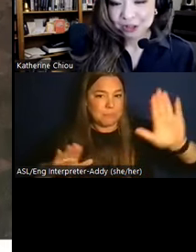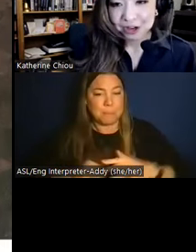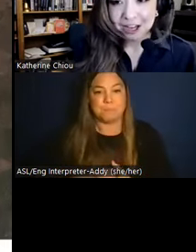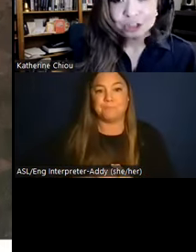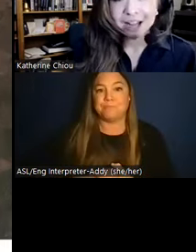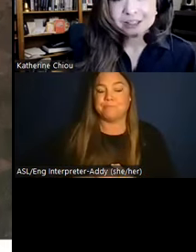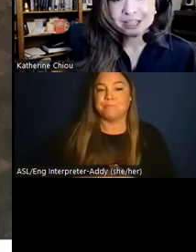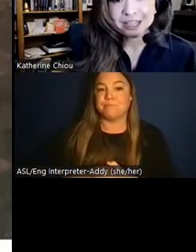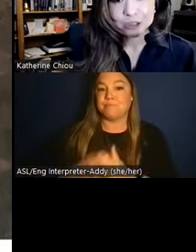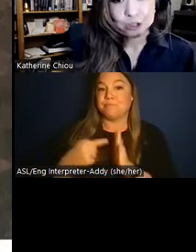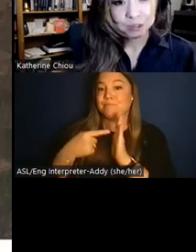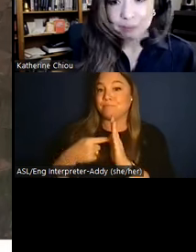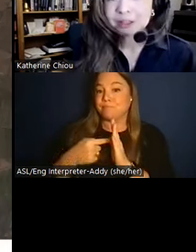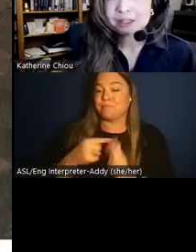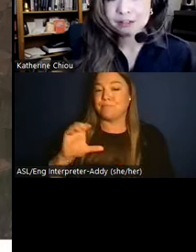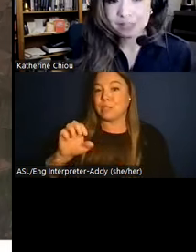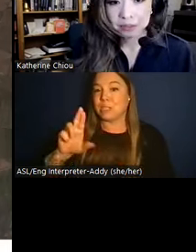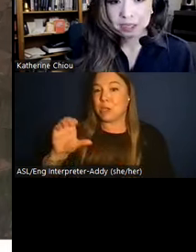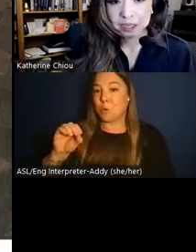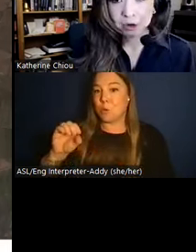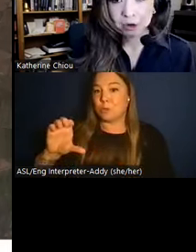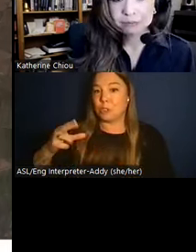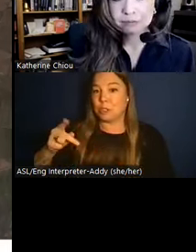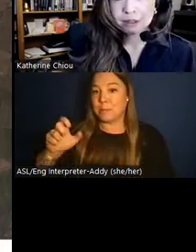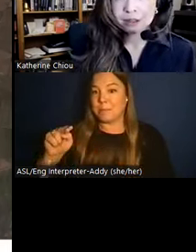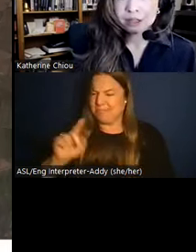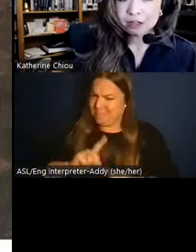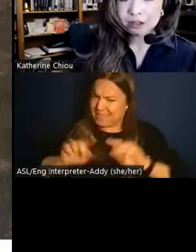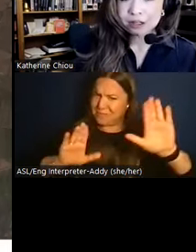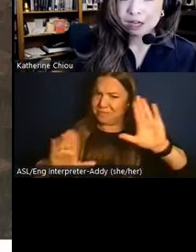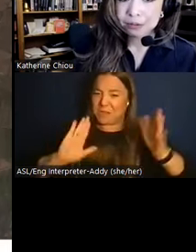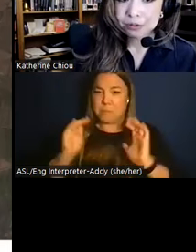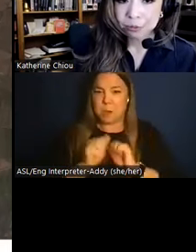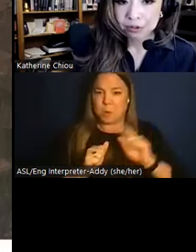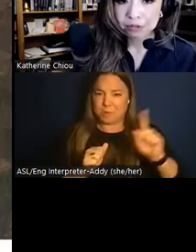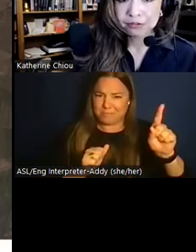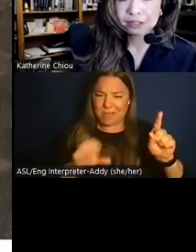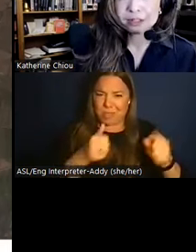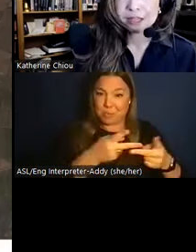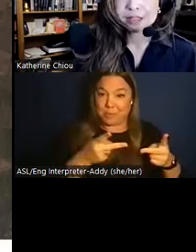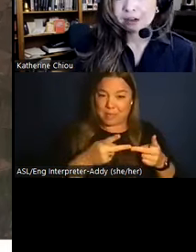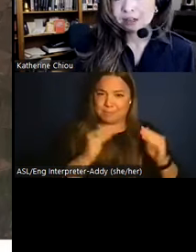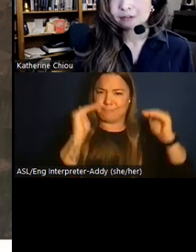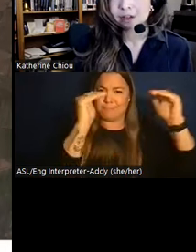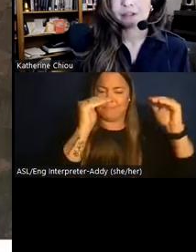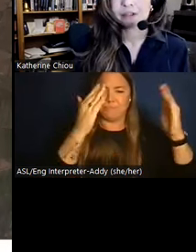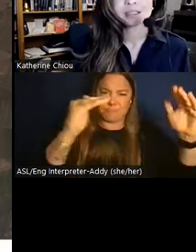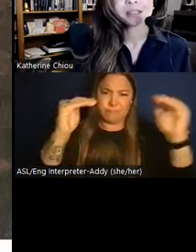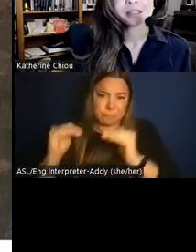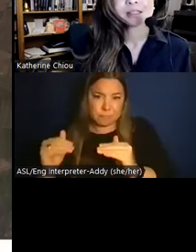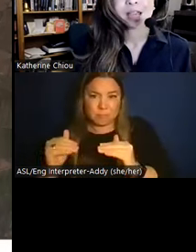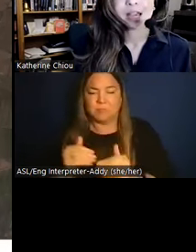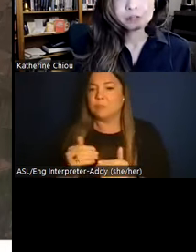a stark contrast again to the opulence of San Jose de Moro. Here, the commoner's world reveals a narrative of